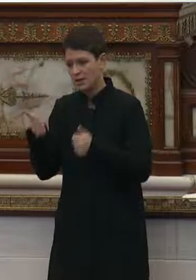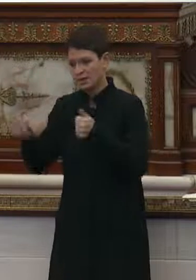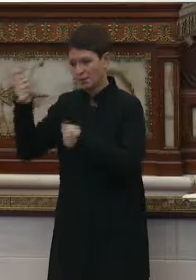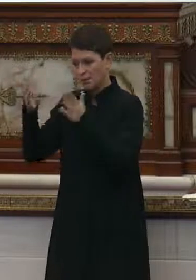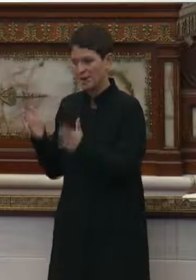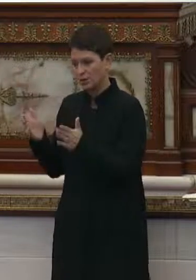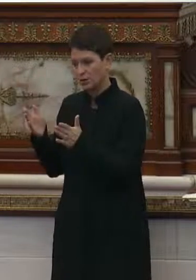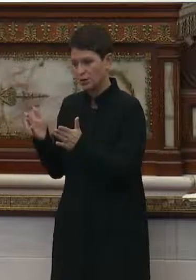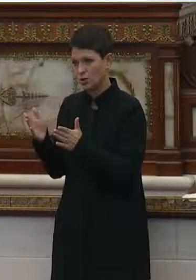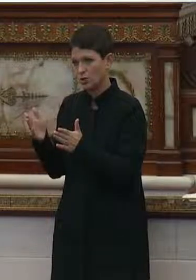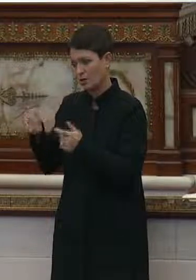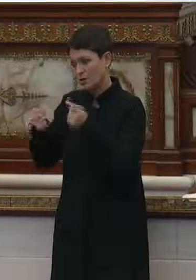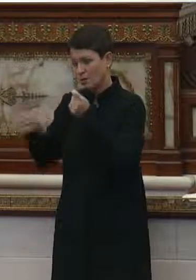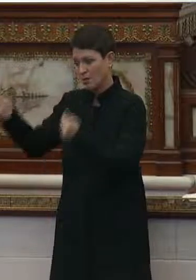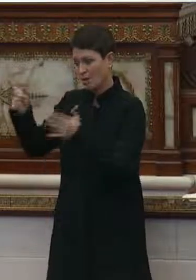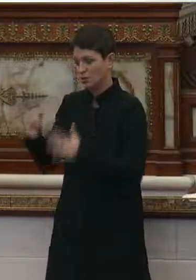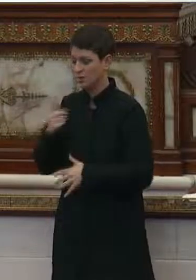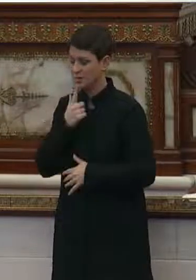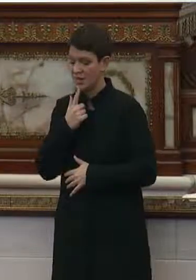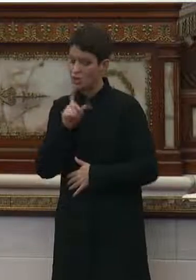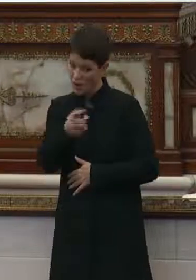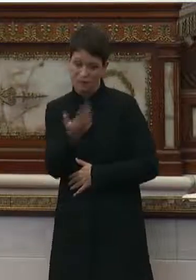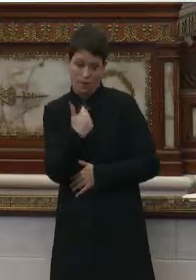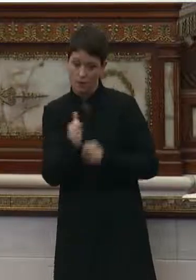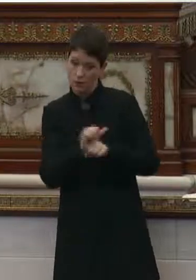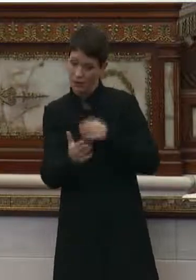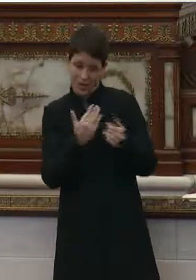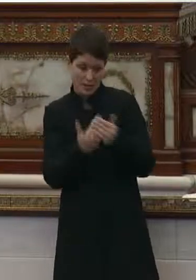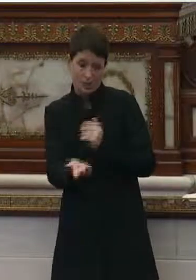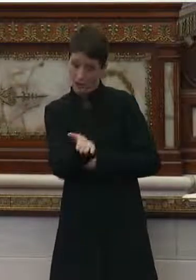and they said, well, well, yeah, come in anyway.